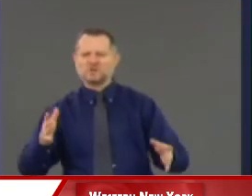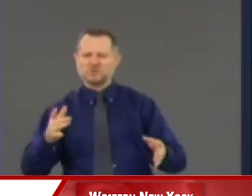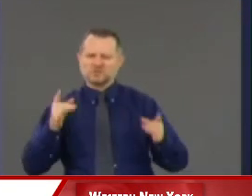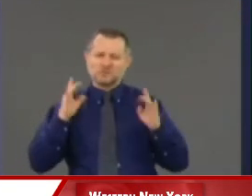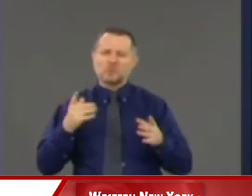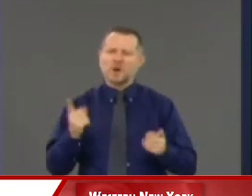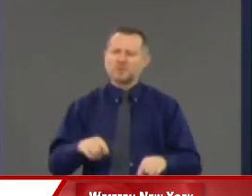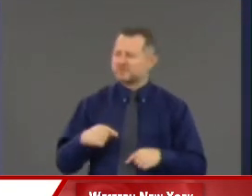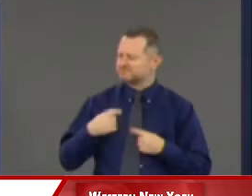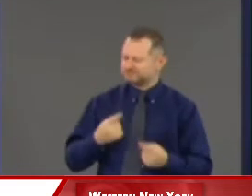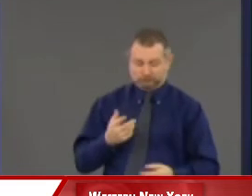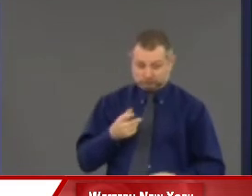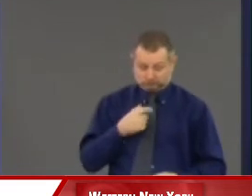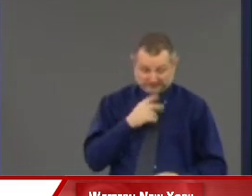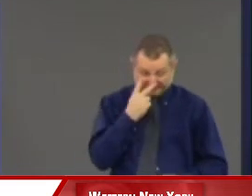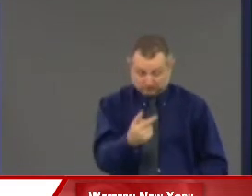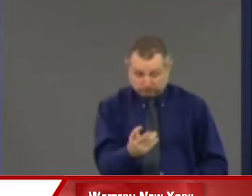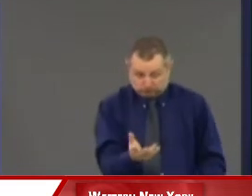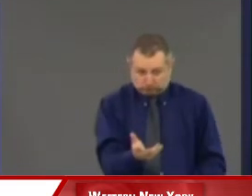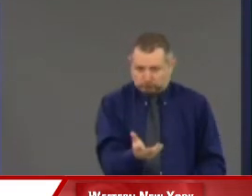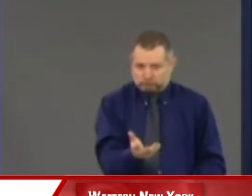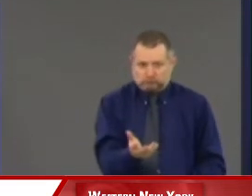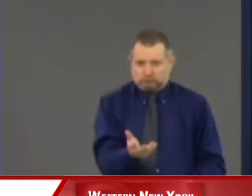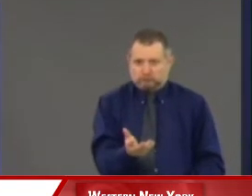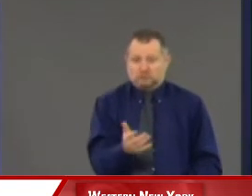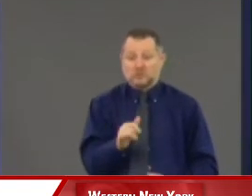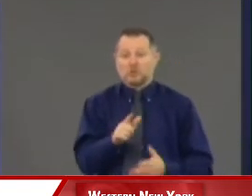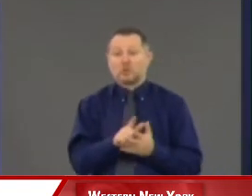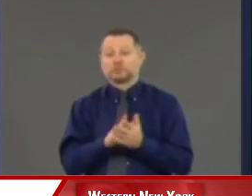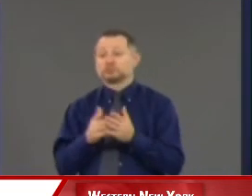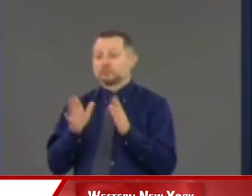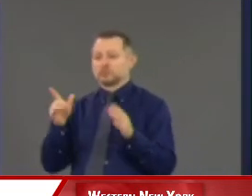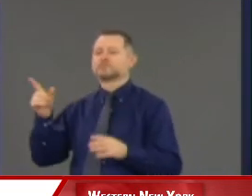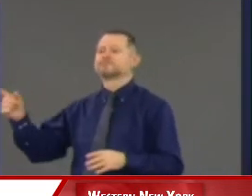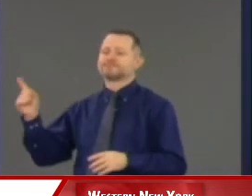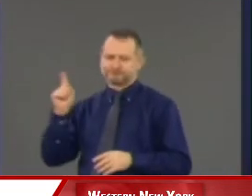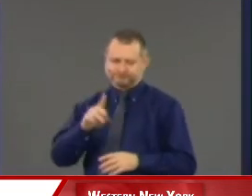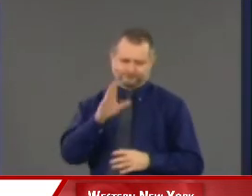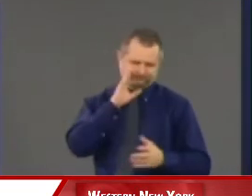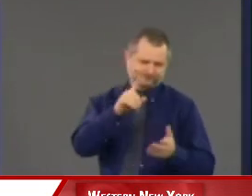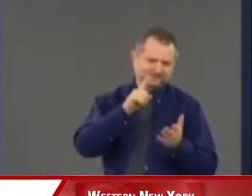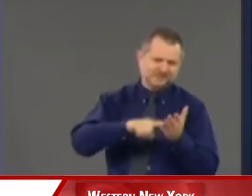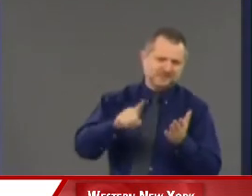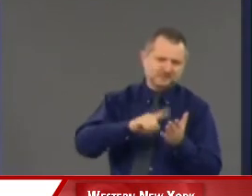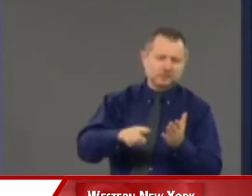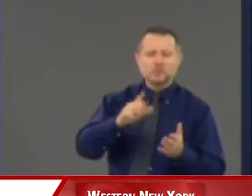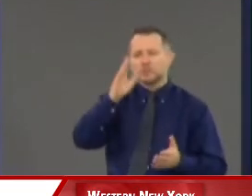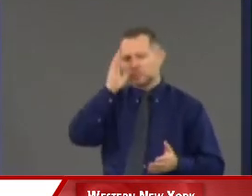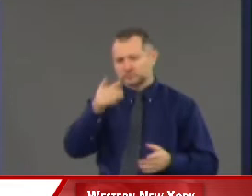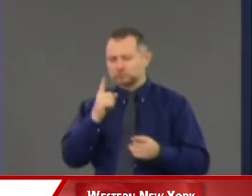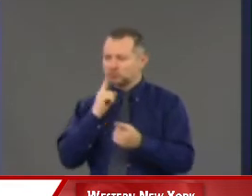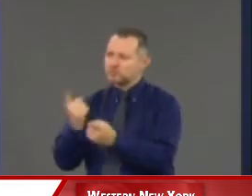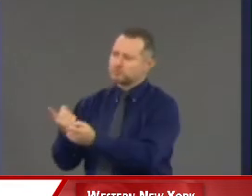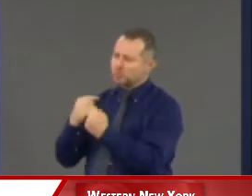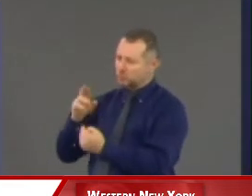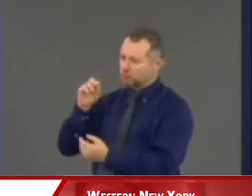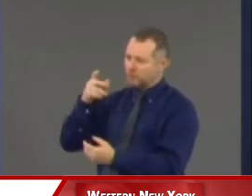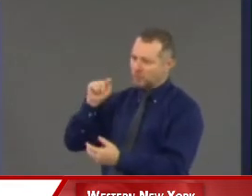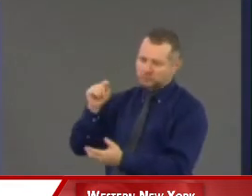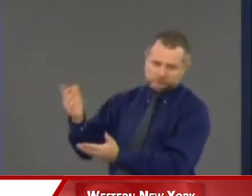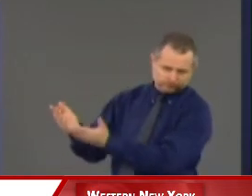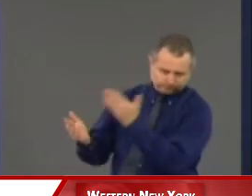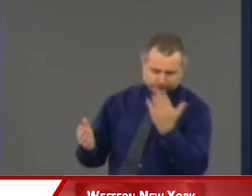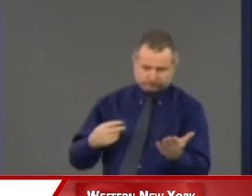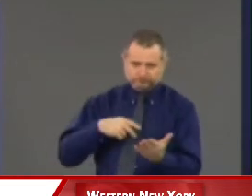Now, I feel comfortable saying the Attorney General is looking at it, and we'll get a report. And if, and it's only 30